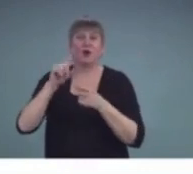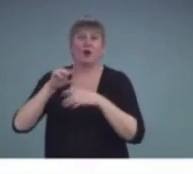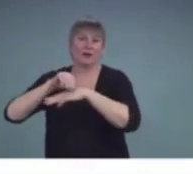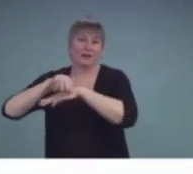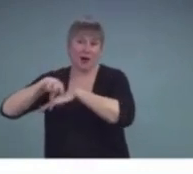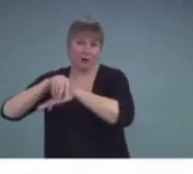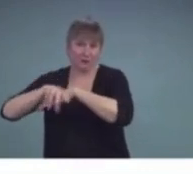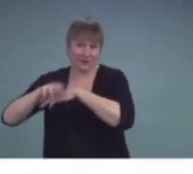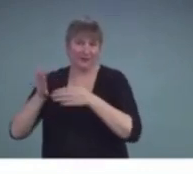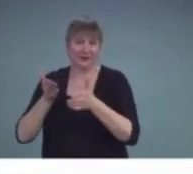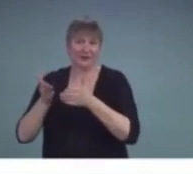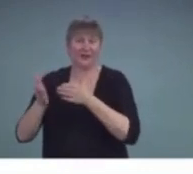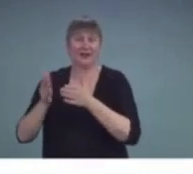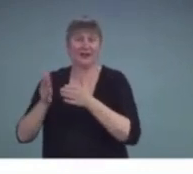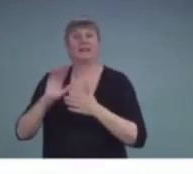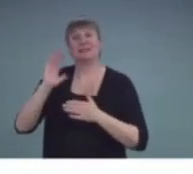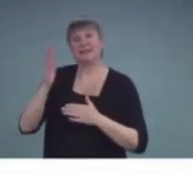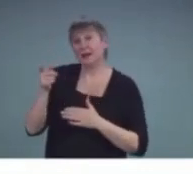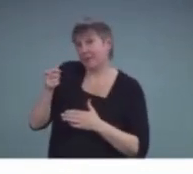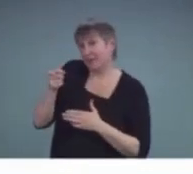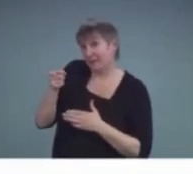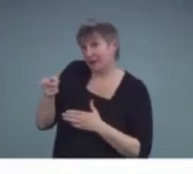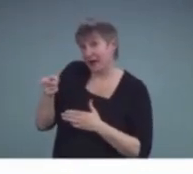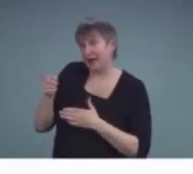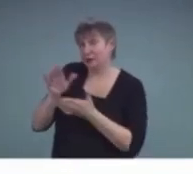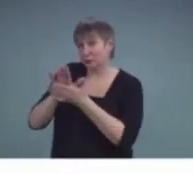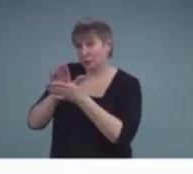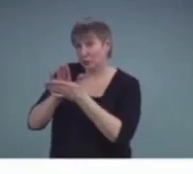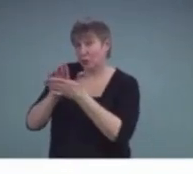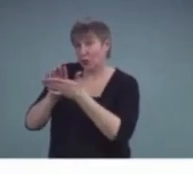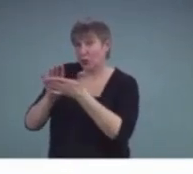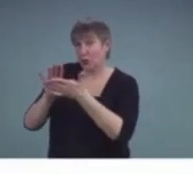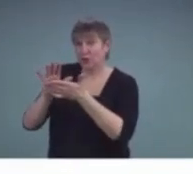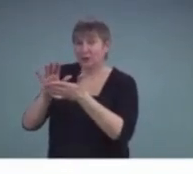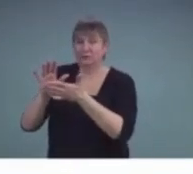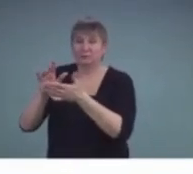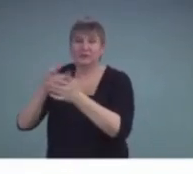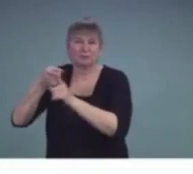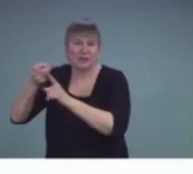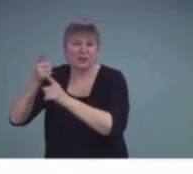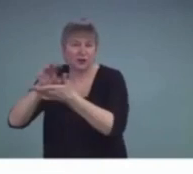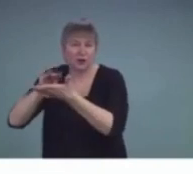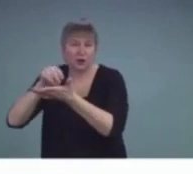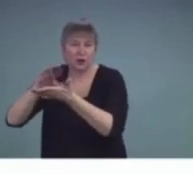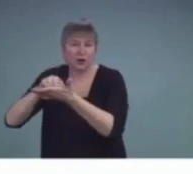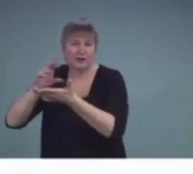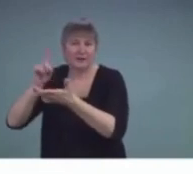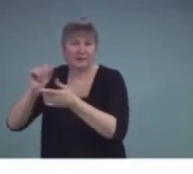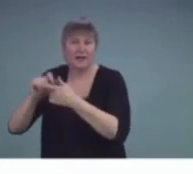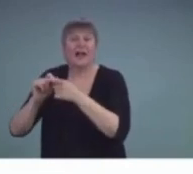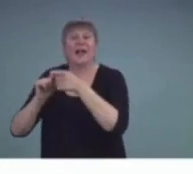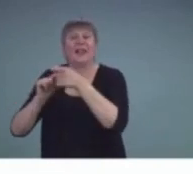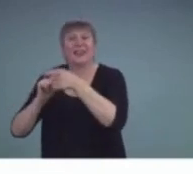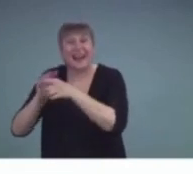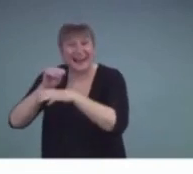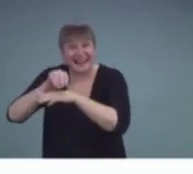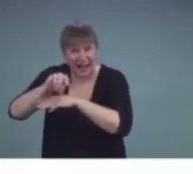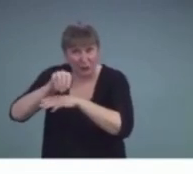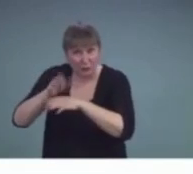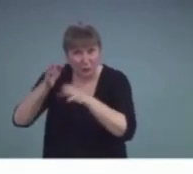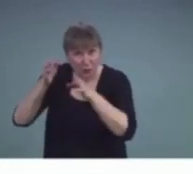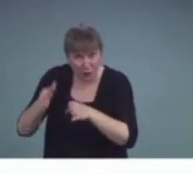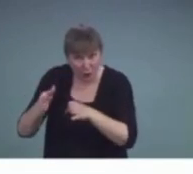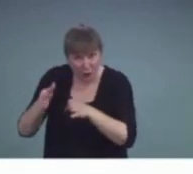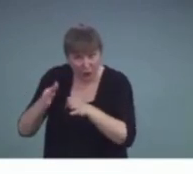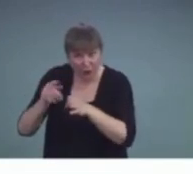turns out the counselor at this school for kids with learning disabilities has a husband who has single-sided deafness.